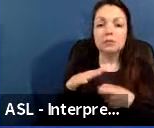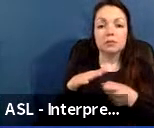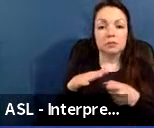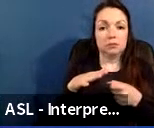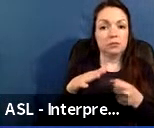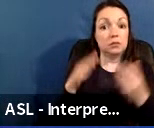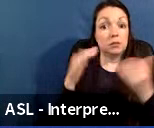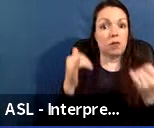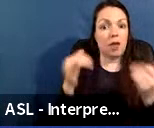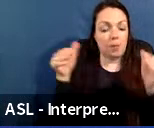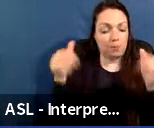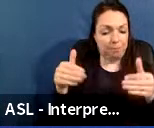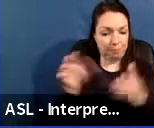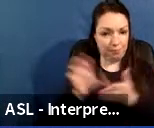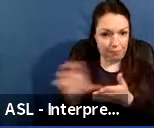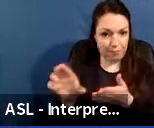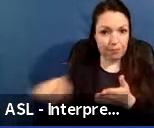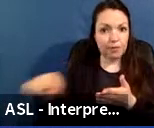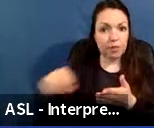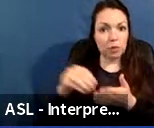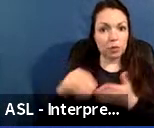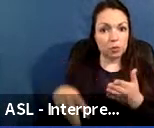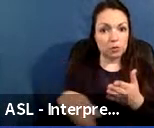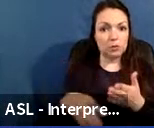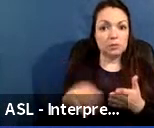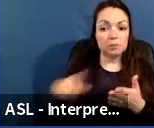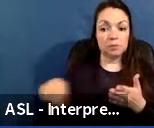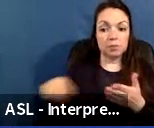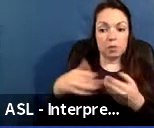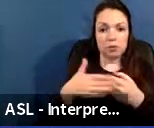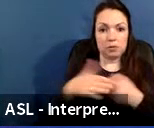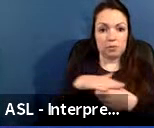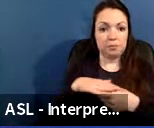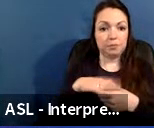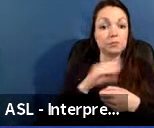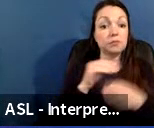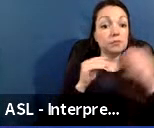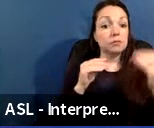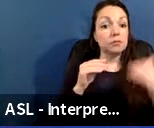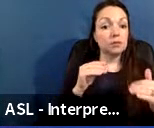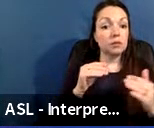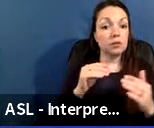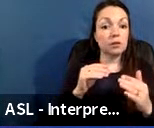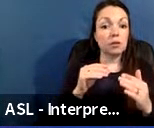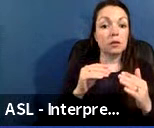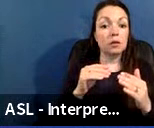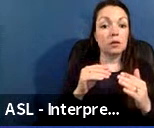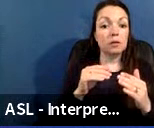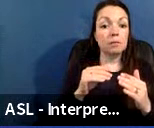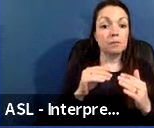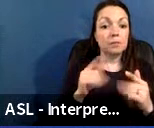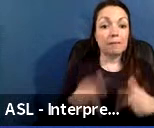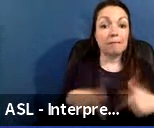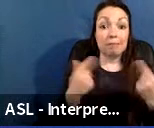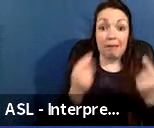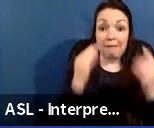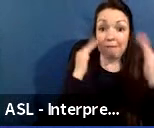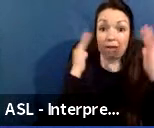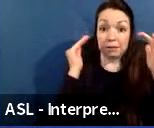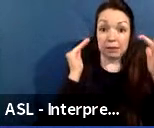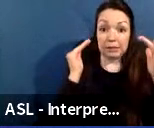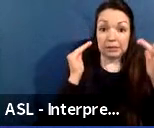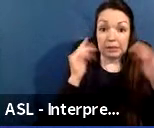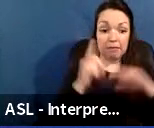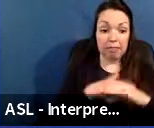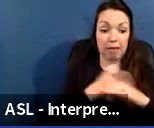students. So you'll also see the community life expectancy data that we've included here. So this is really taking into account